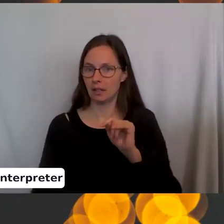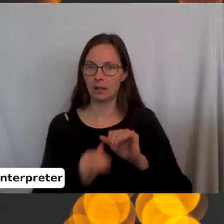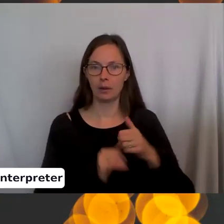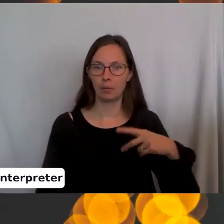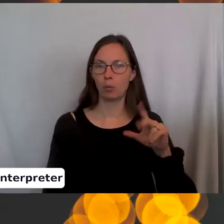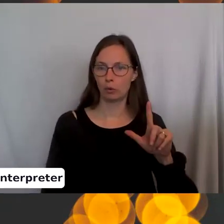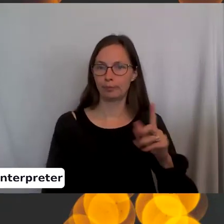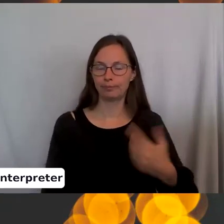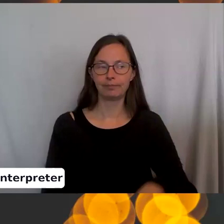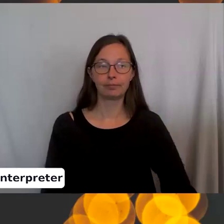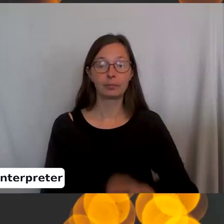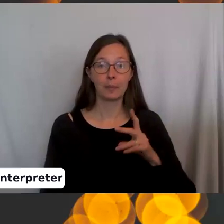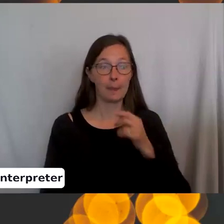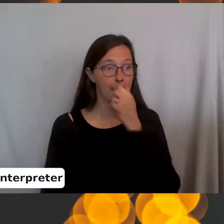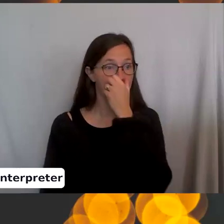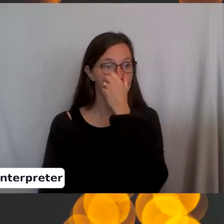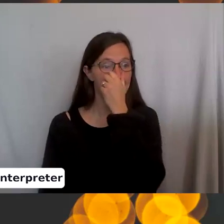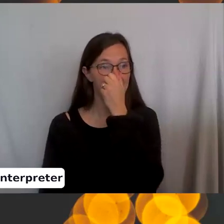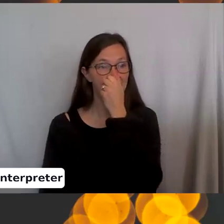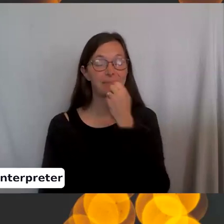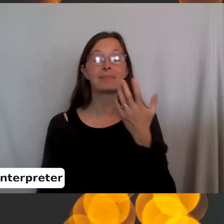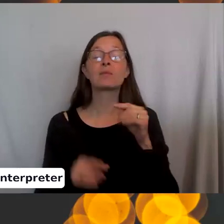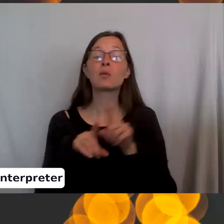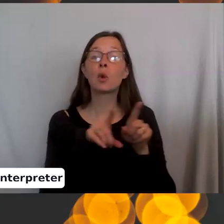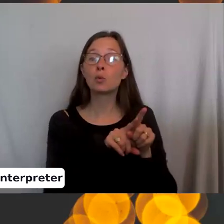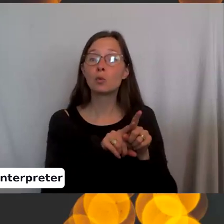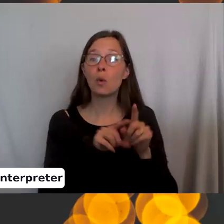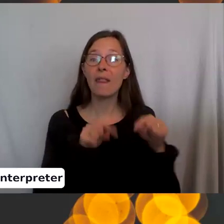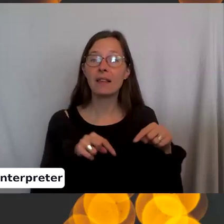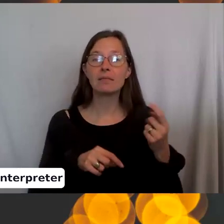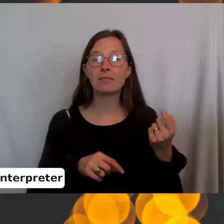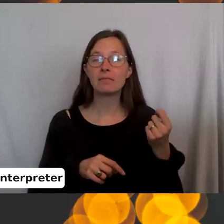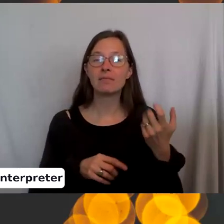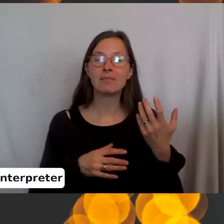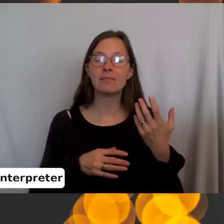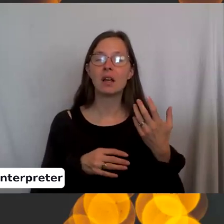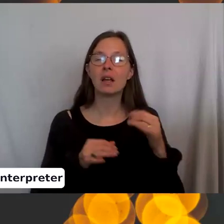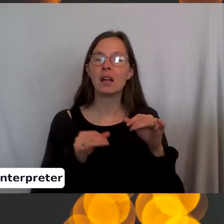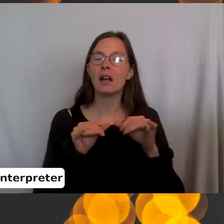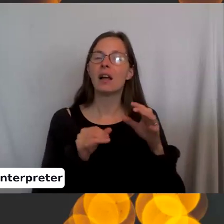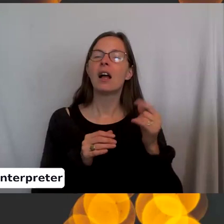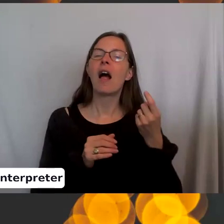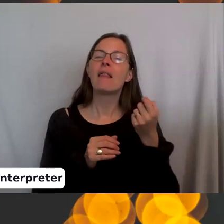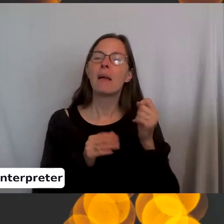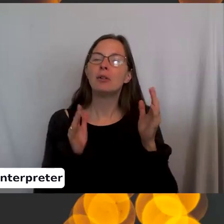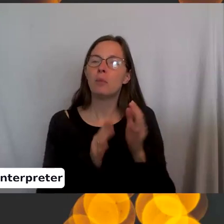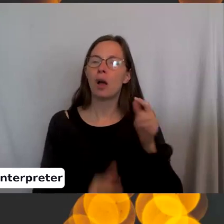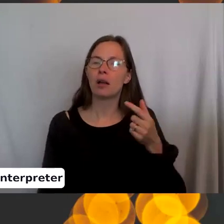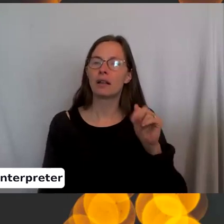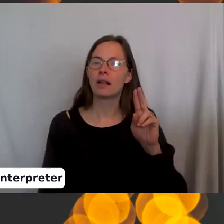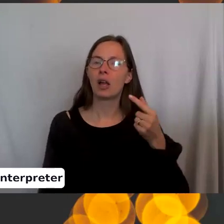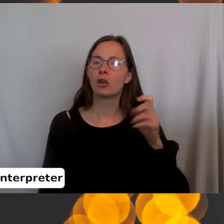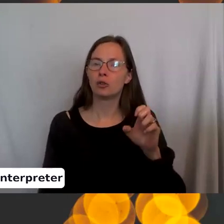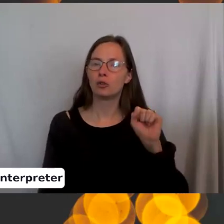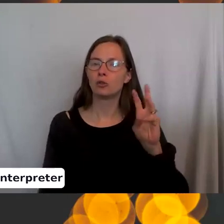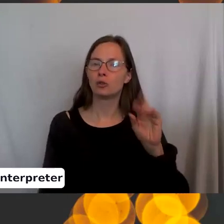Okay. So also this is, this is kind of a gauge, a small gauge swatch. So what a gauge swatch